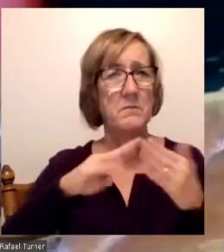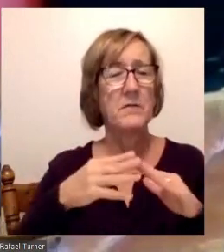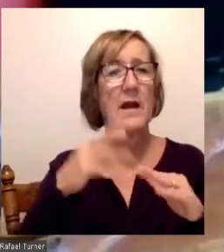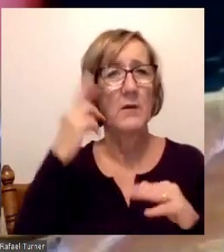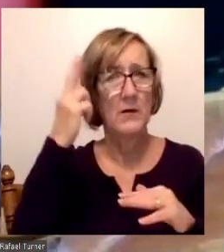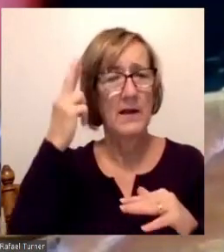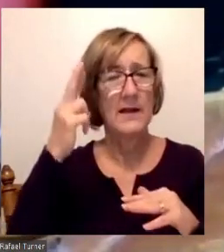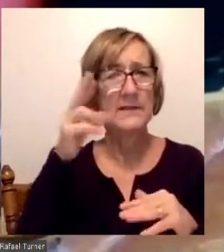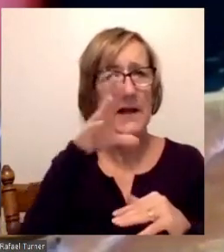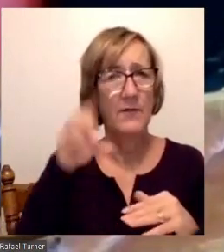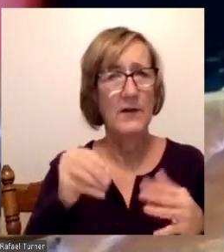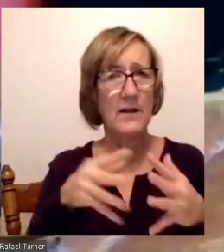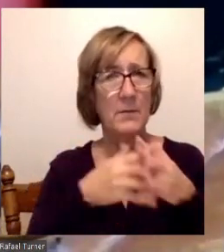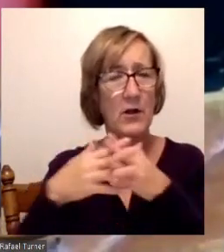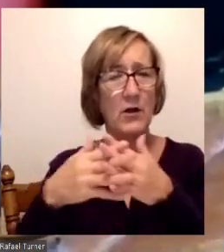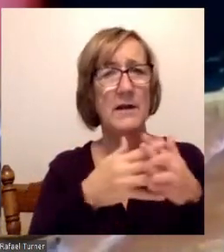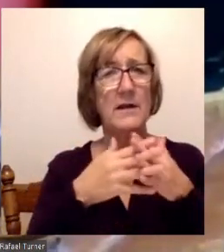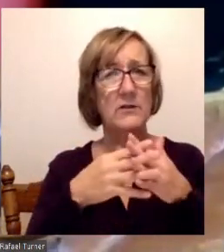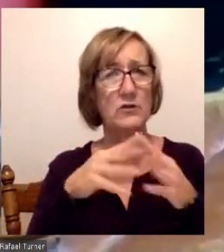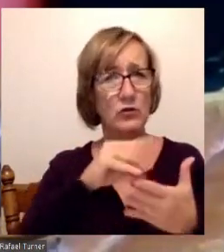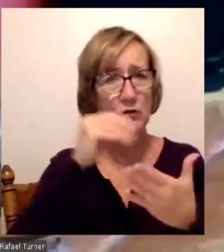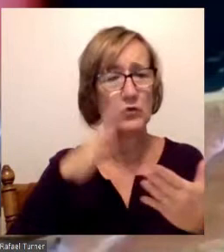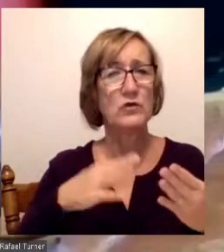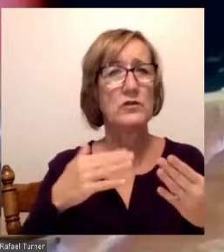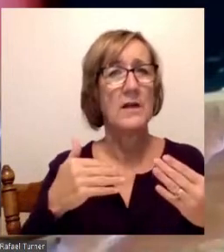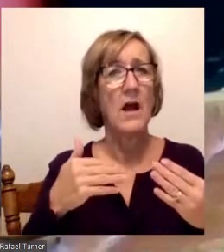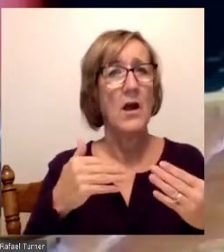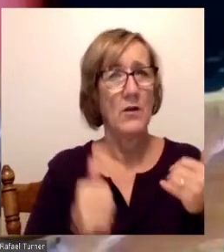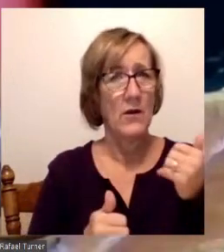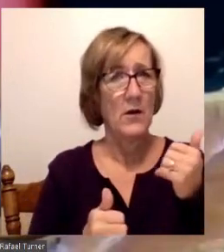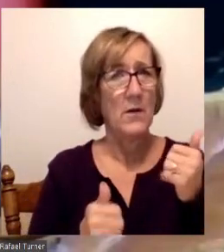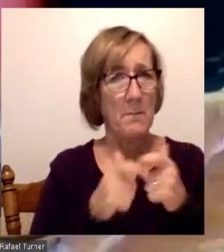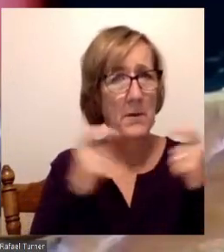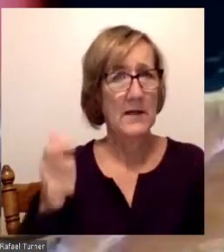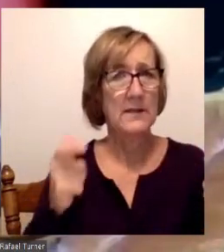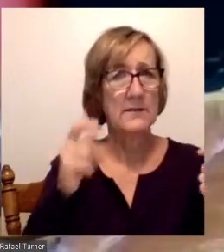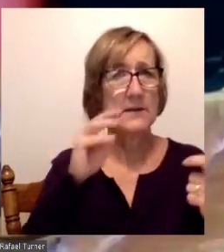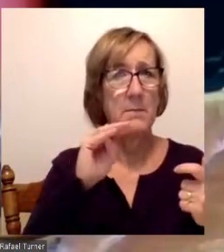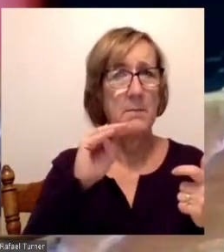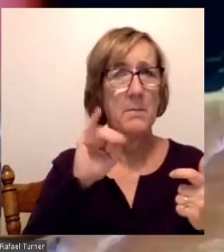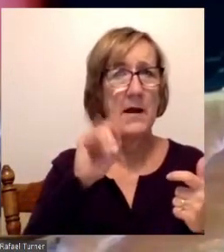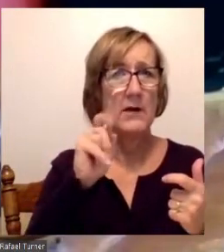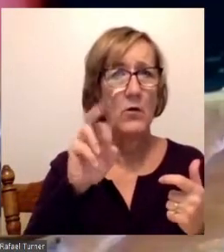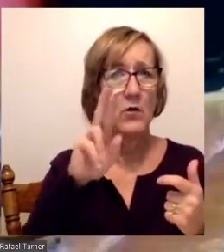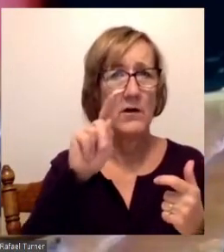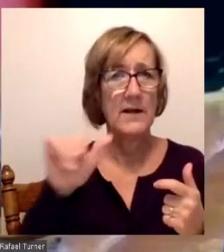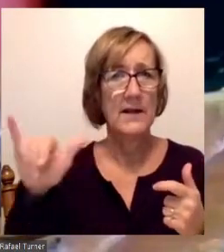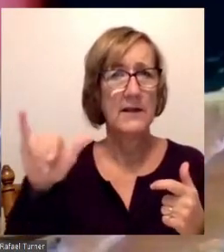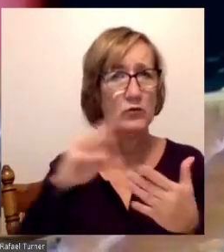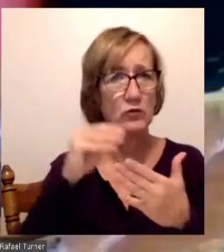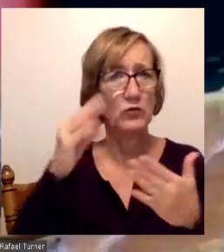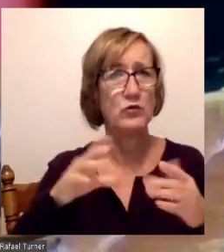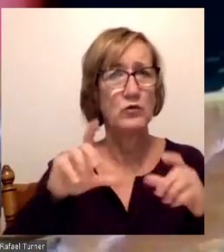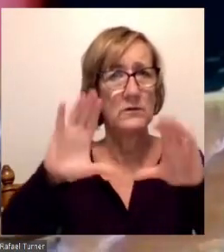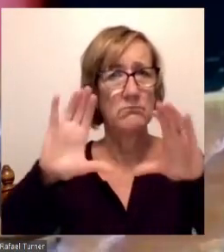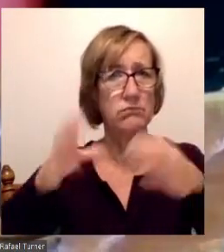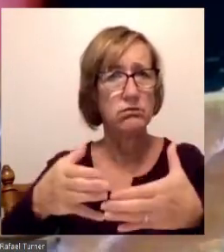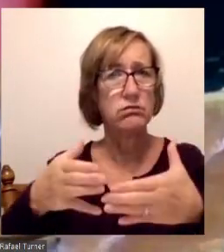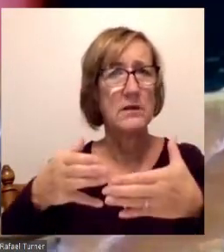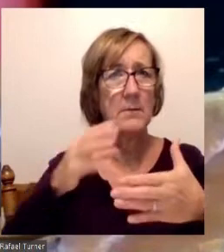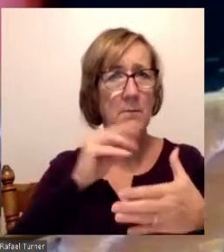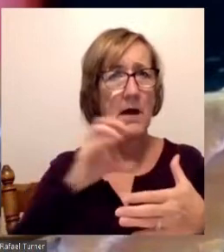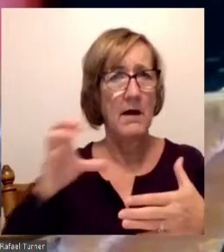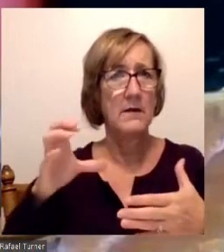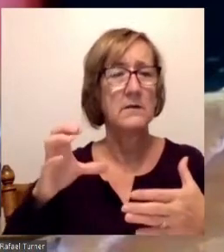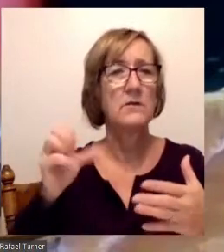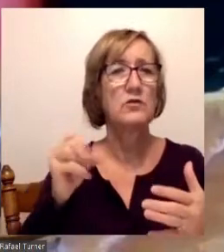students make up the largest minority group of students in Mott's student body. Therefore, I